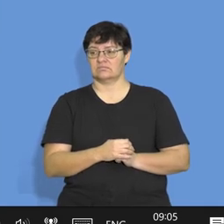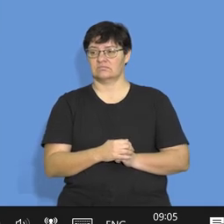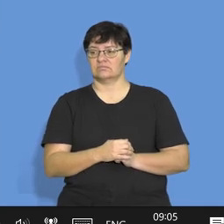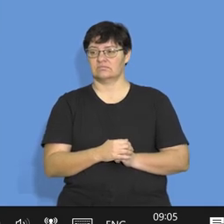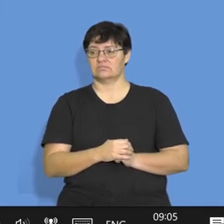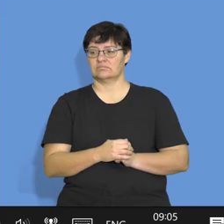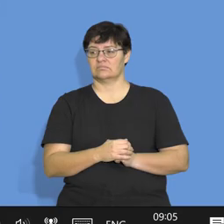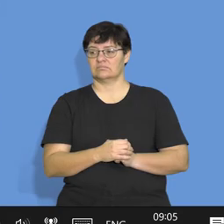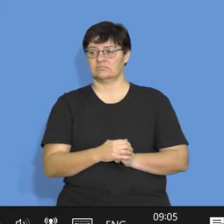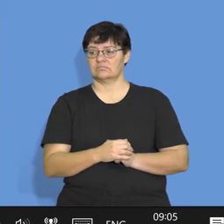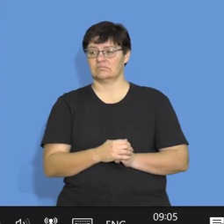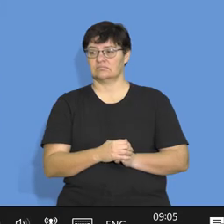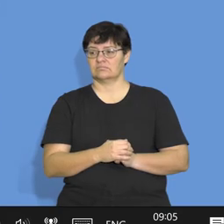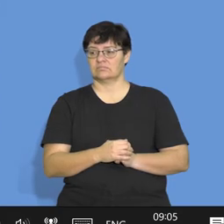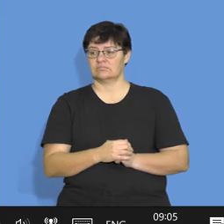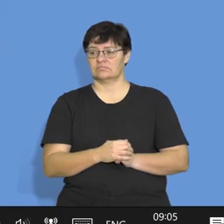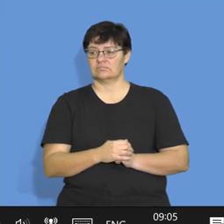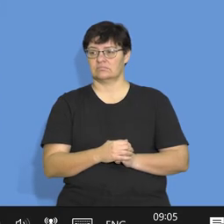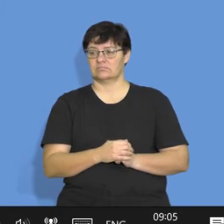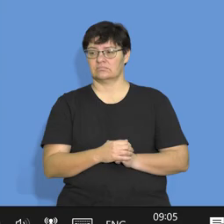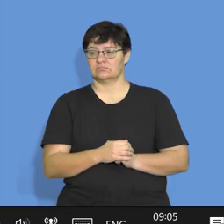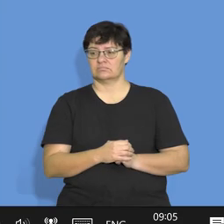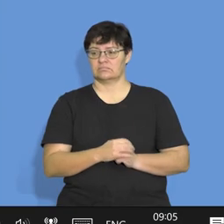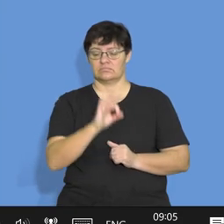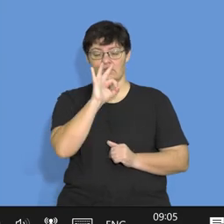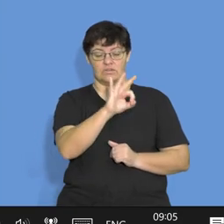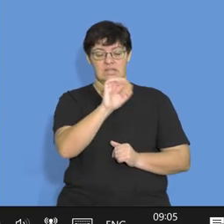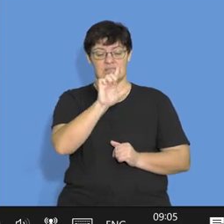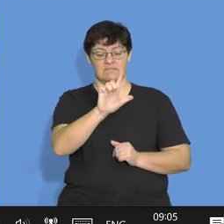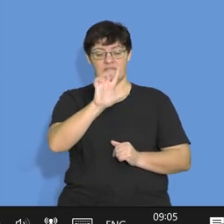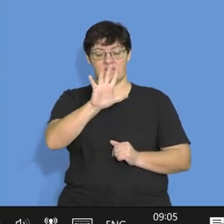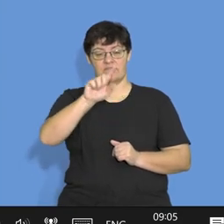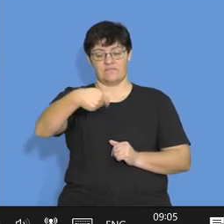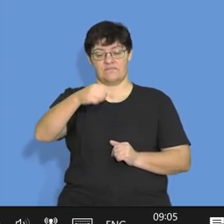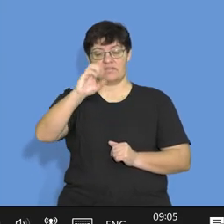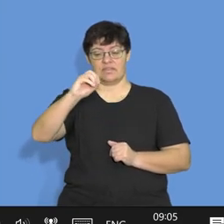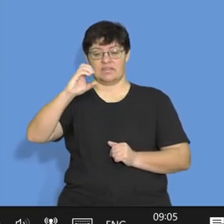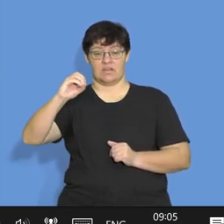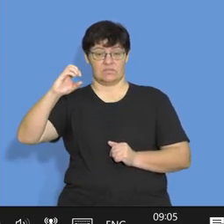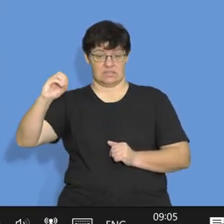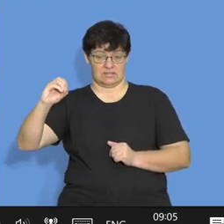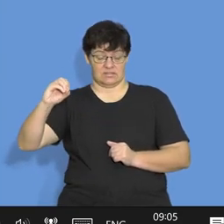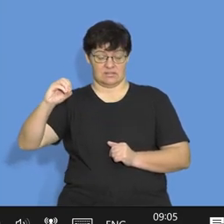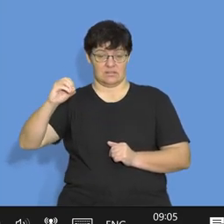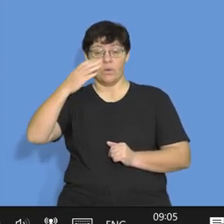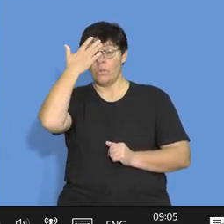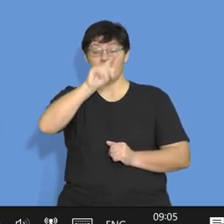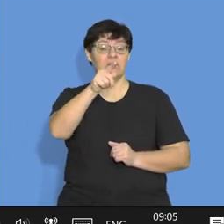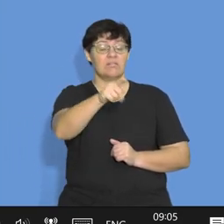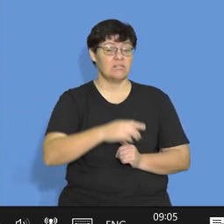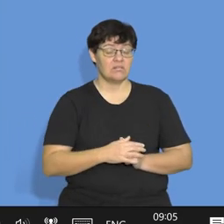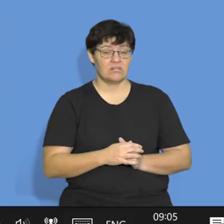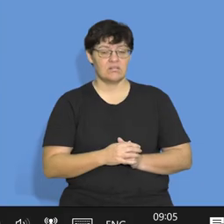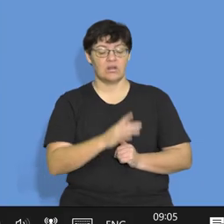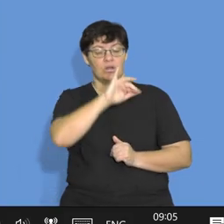375,000. Obviously, we know that that's July.